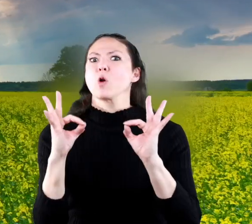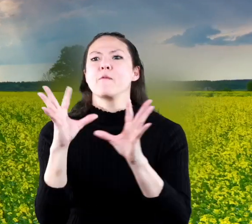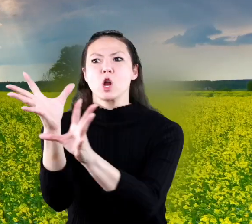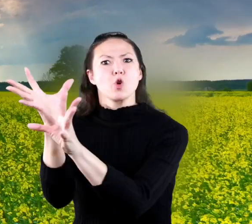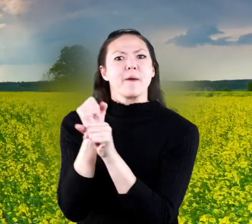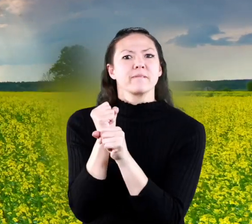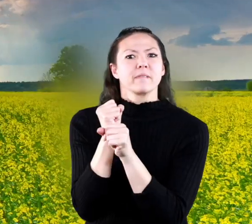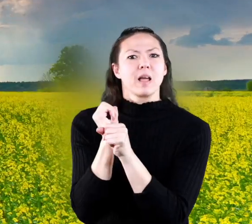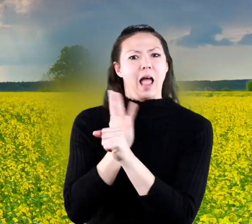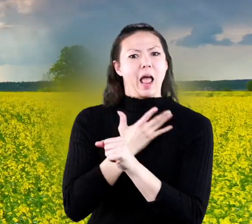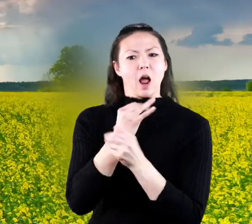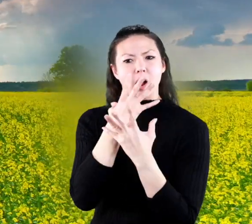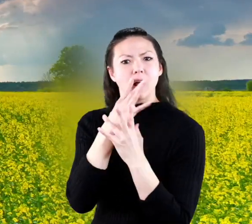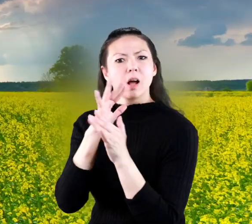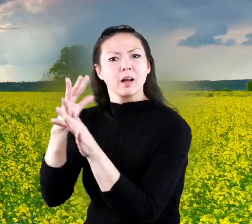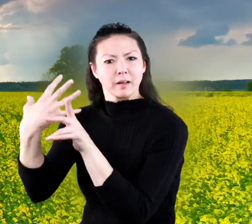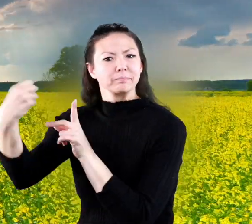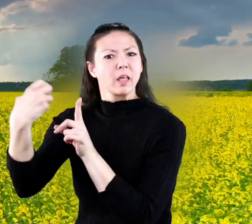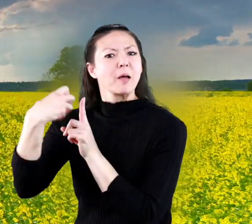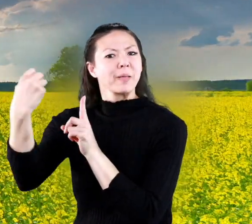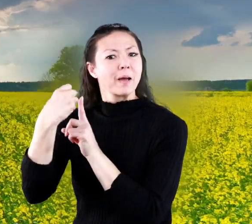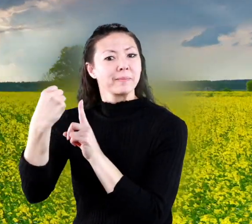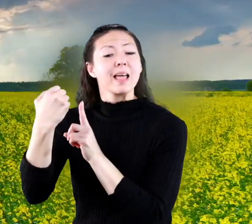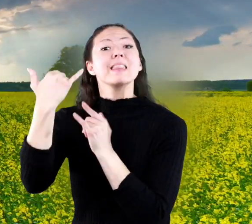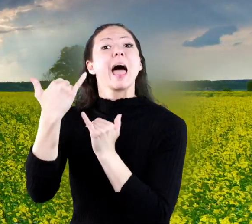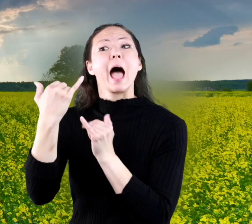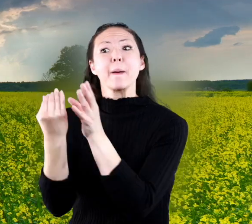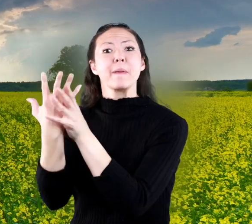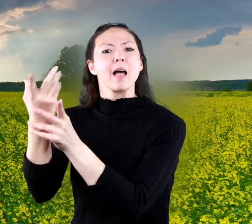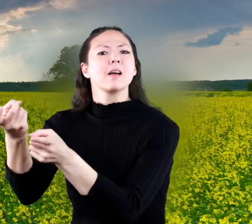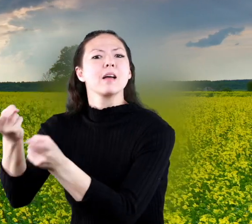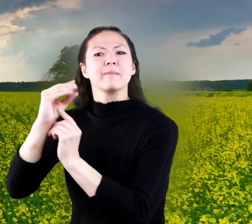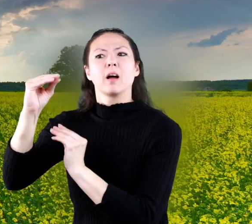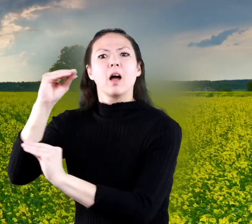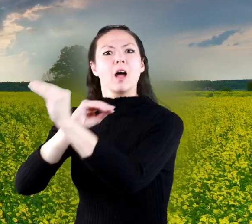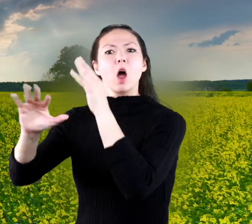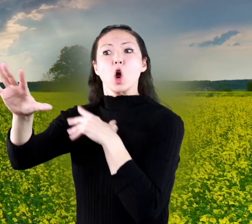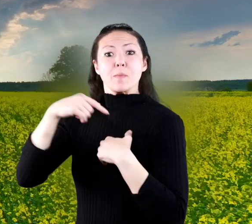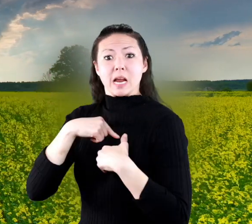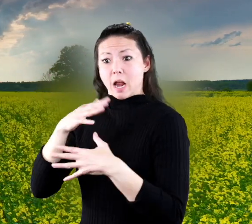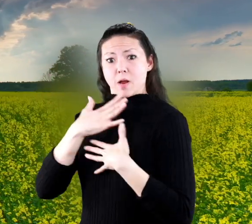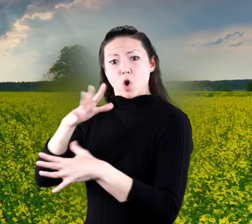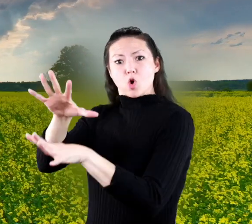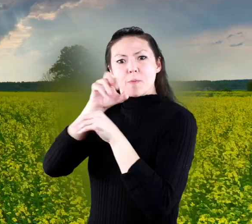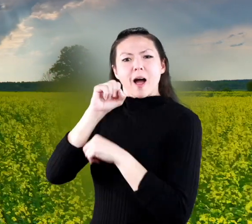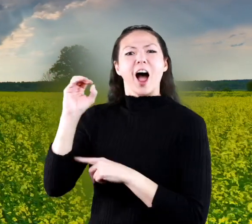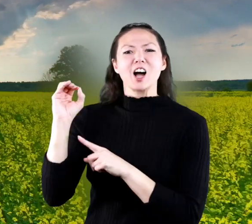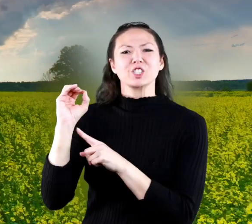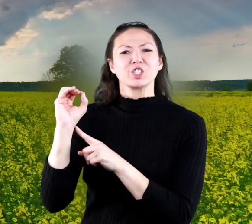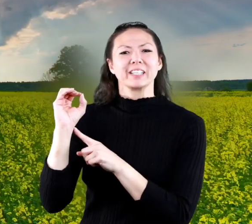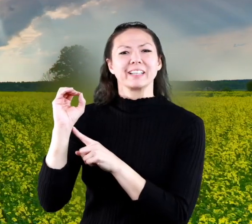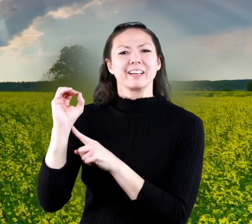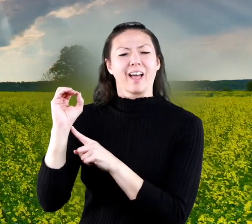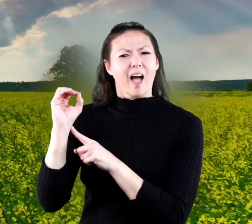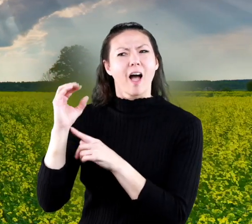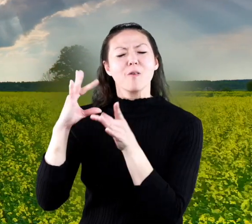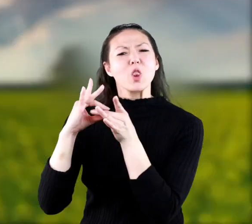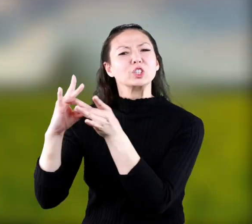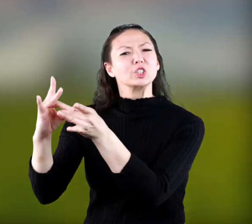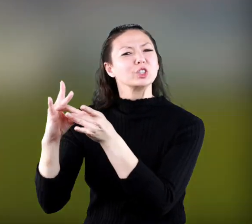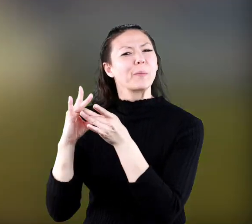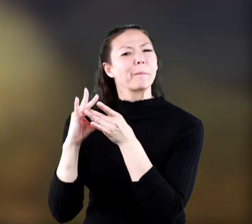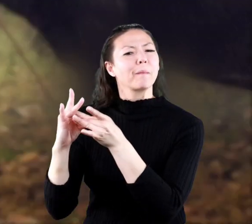plants need to grow and plants give off oxygen which we need to grow what a beautiful